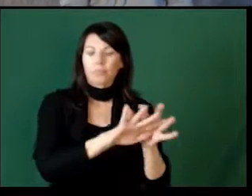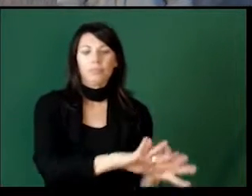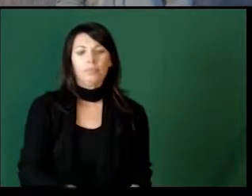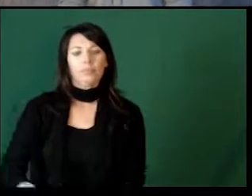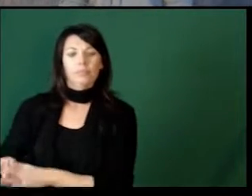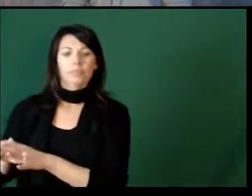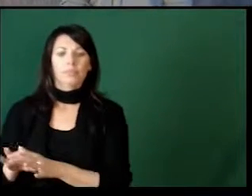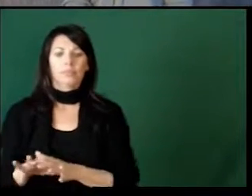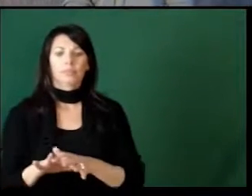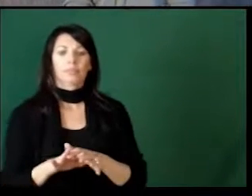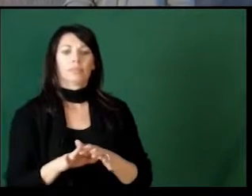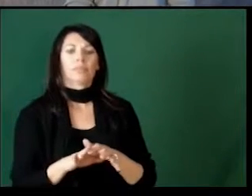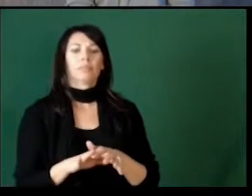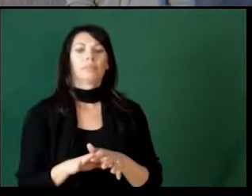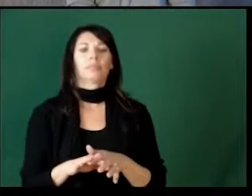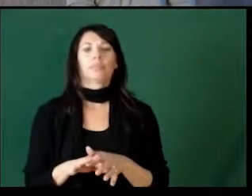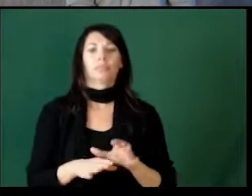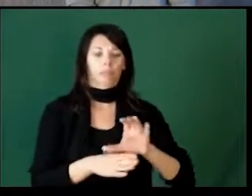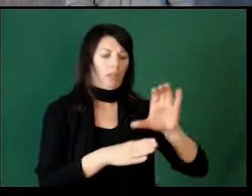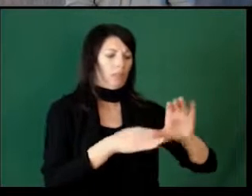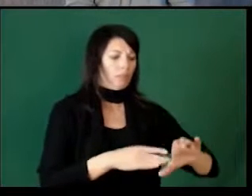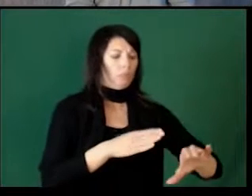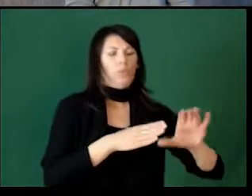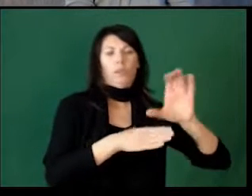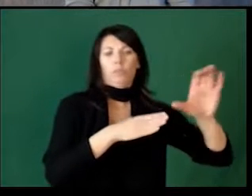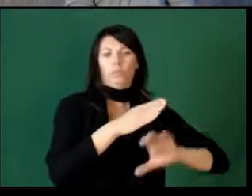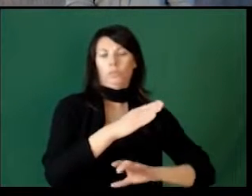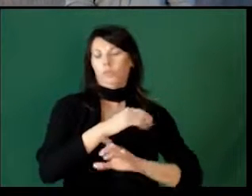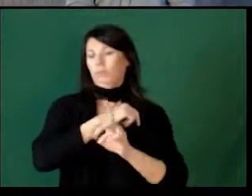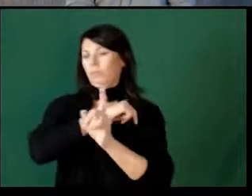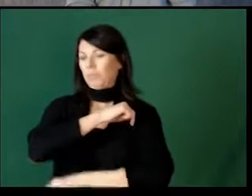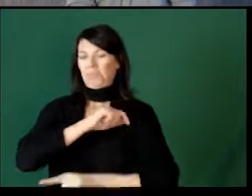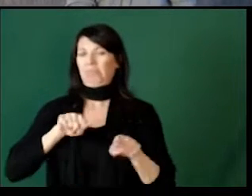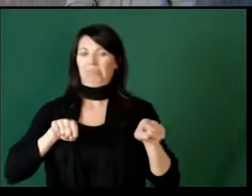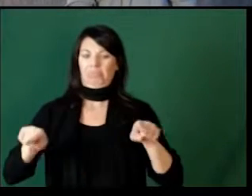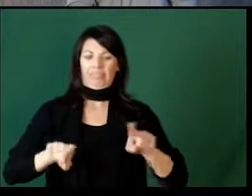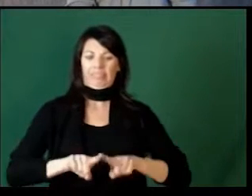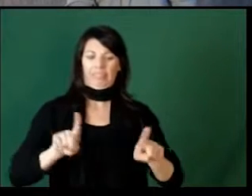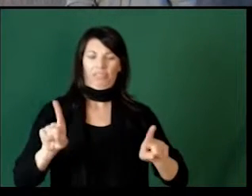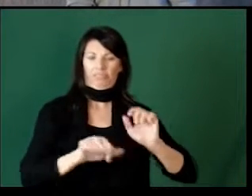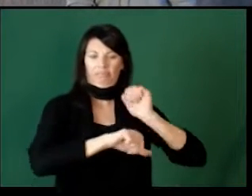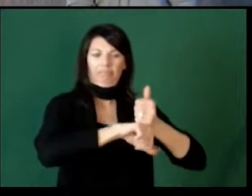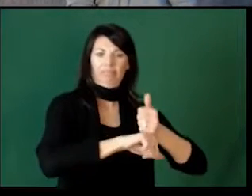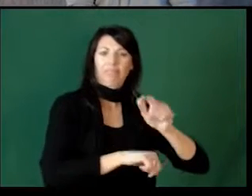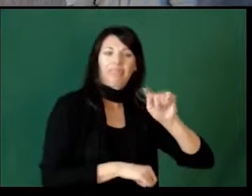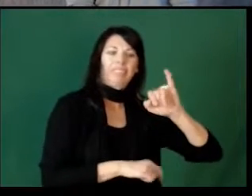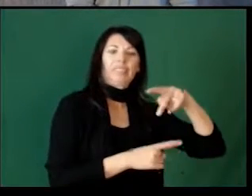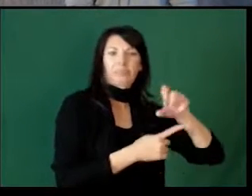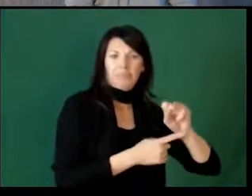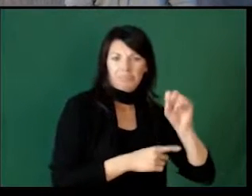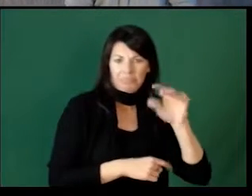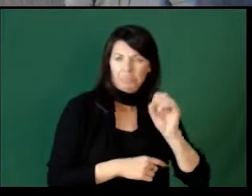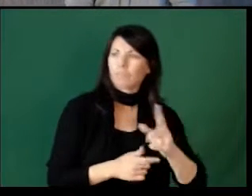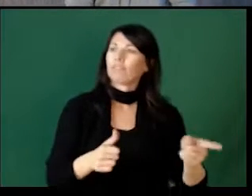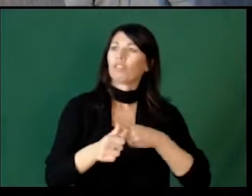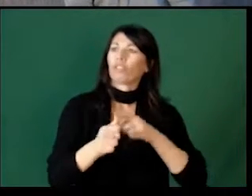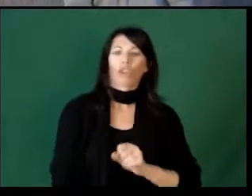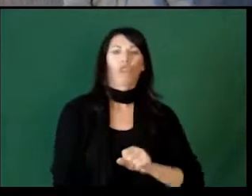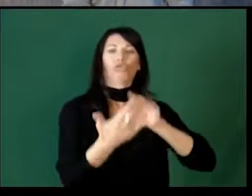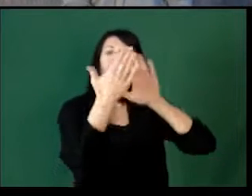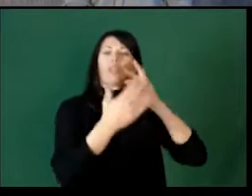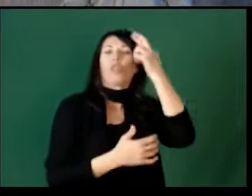So, moving into setting up those consequences versus punishments, five tips. Number one, addressing the reason for behavior.